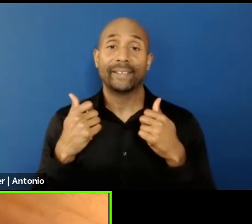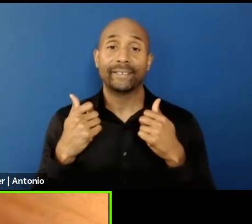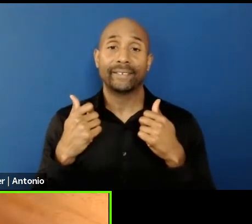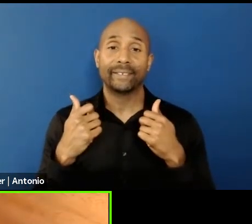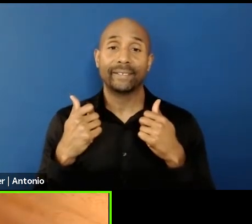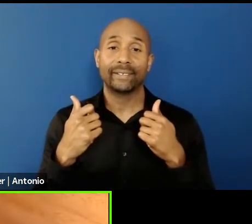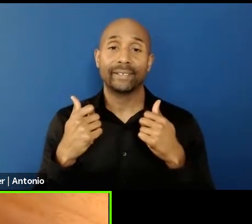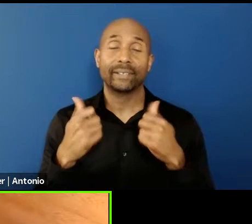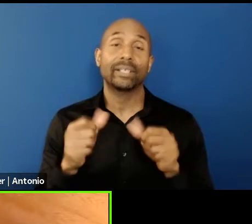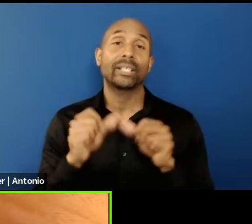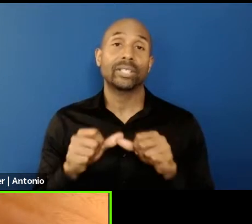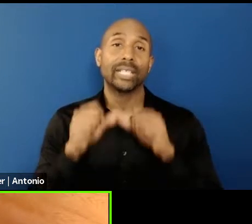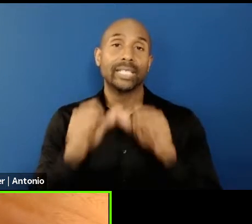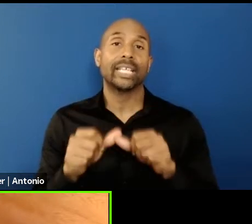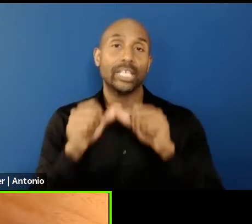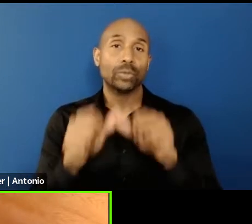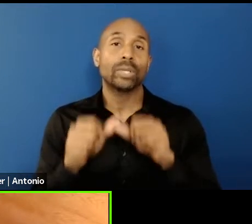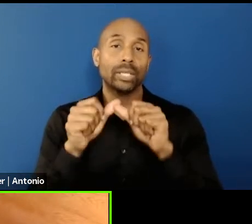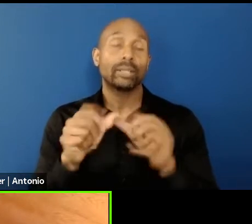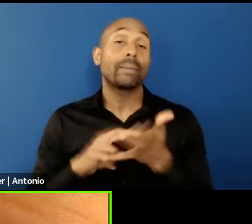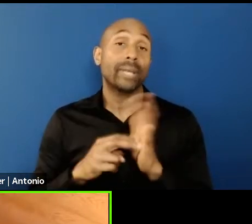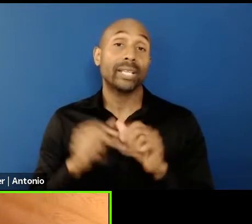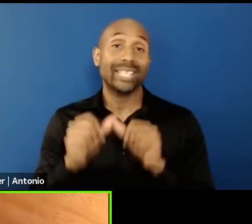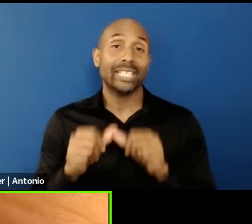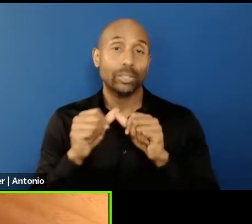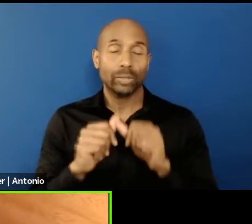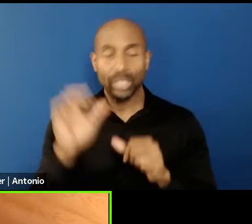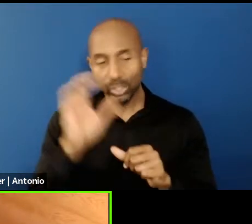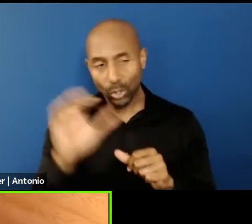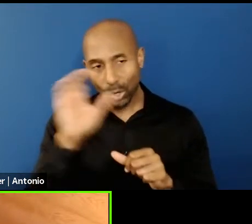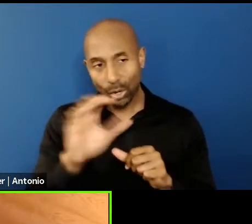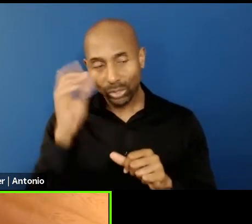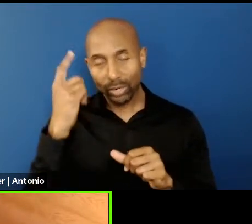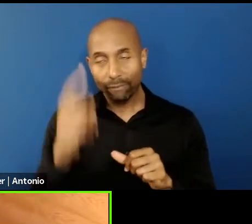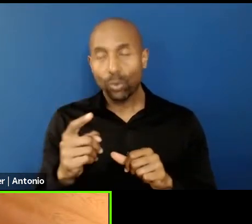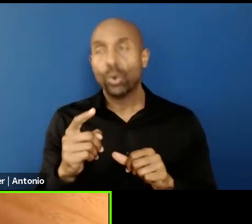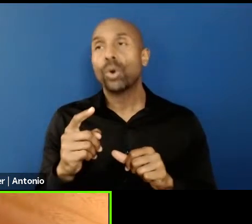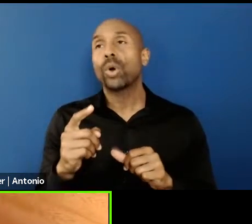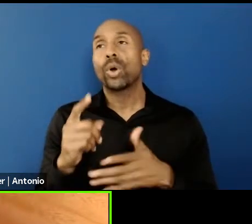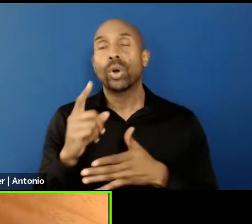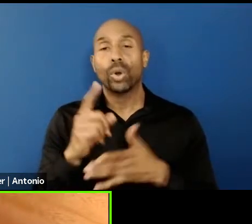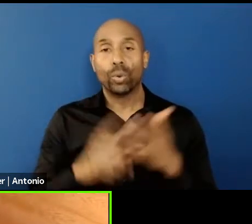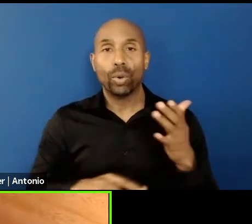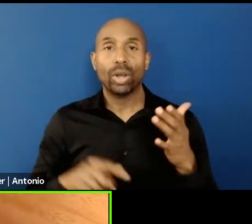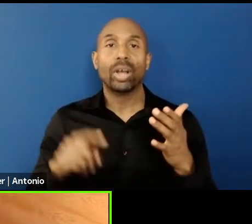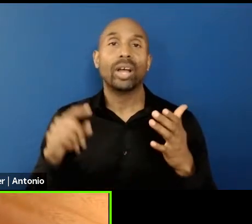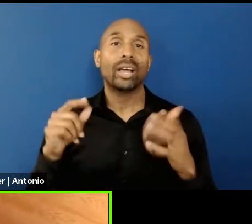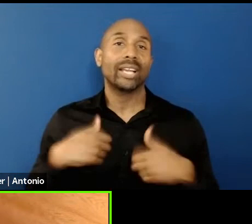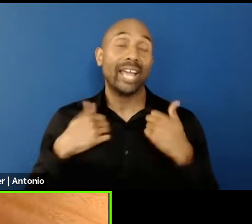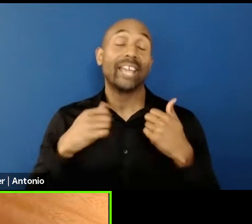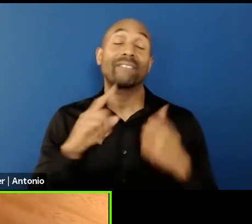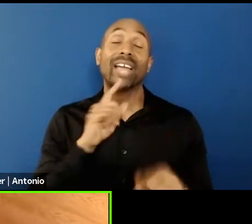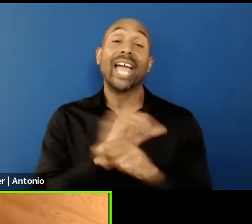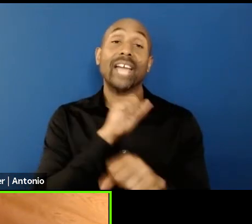continuous search of what all these kind of, what this messy life is about.